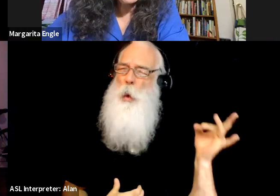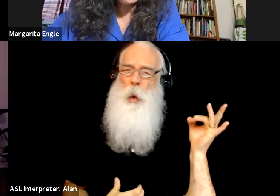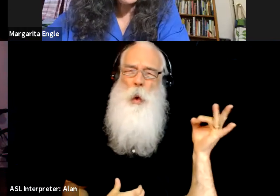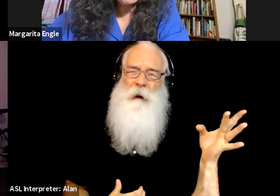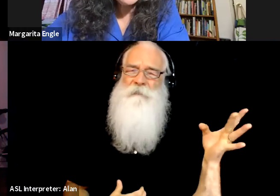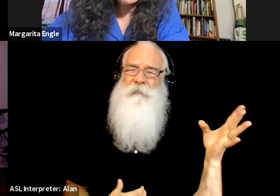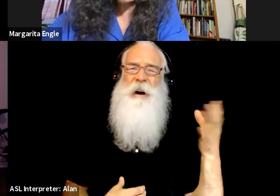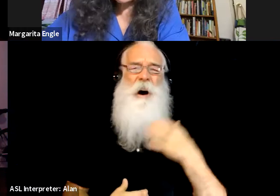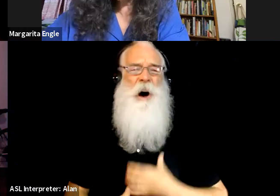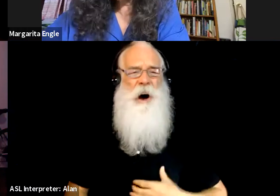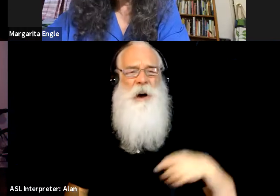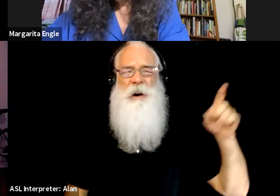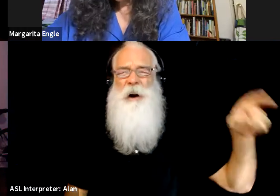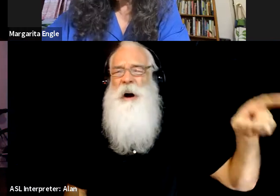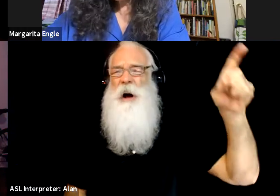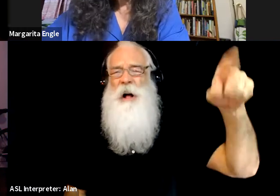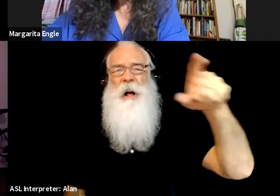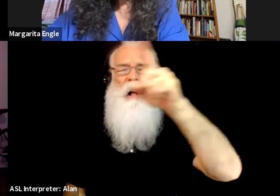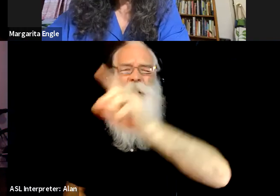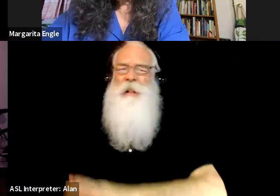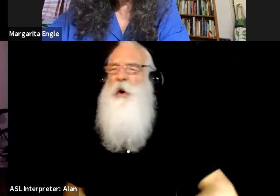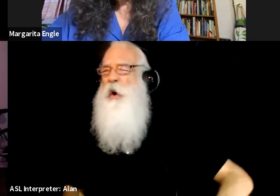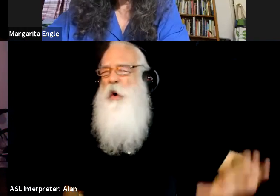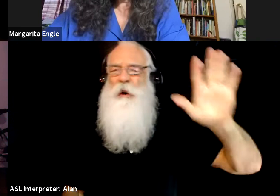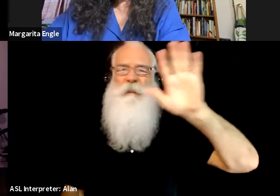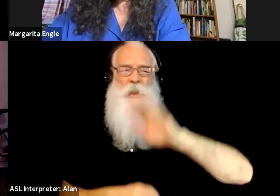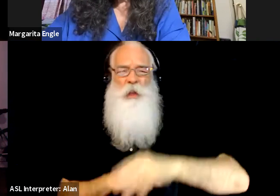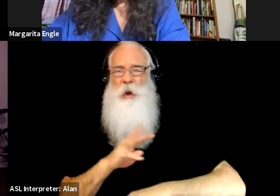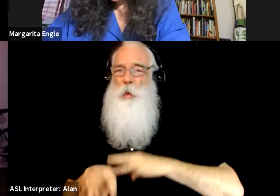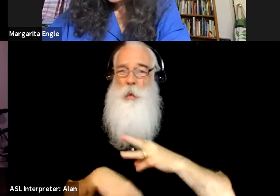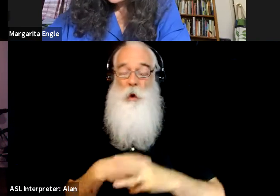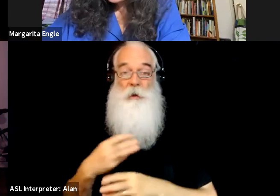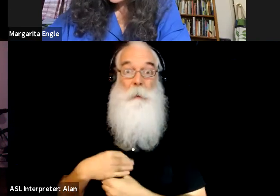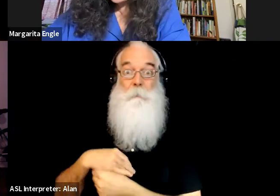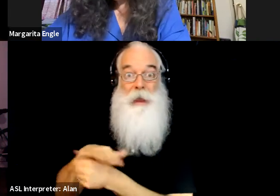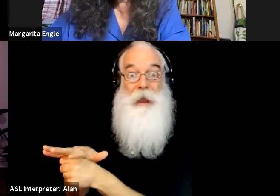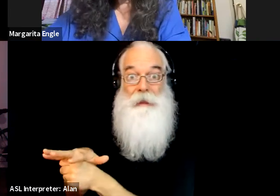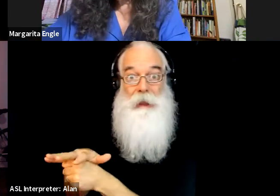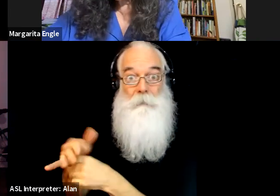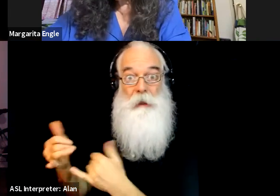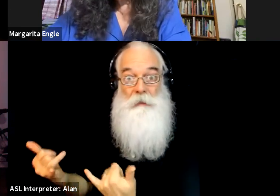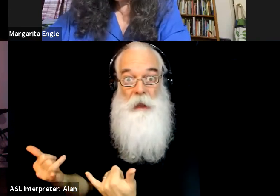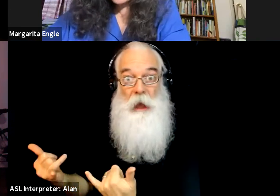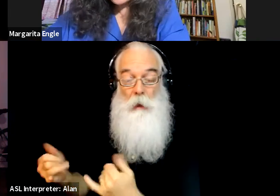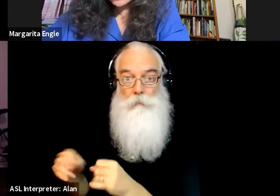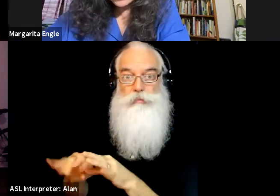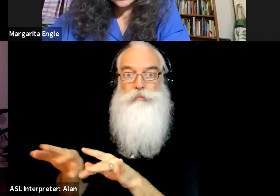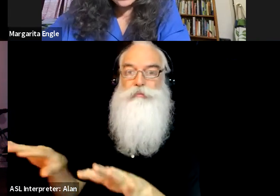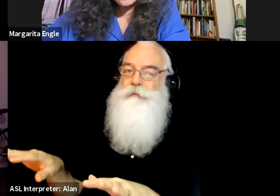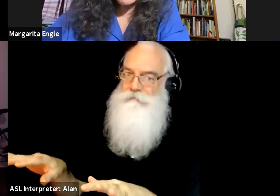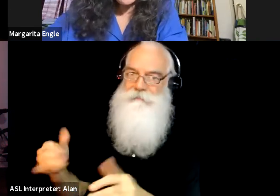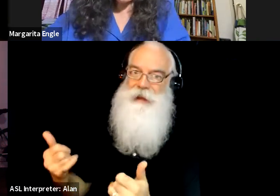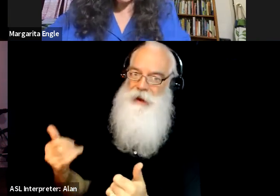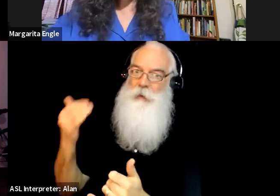the world in so many situations. And the pandemic certainly alerts us that we're not immune to anything, any of the difficulties